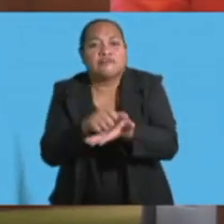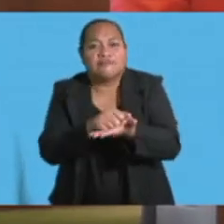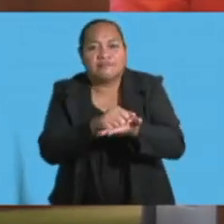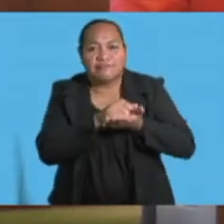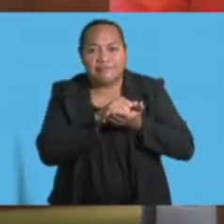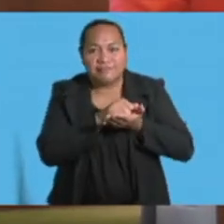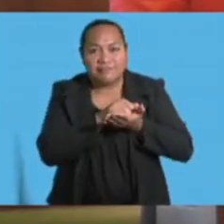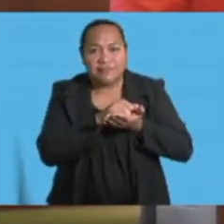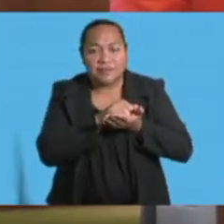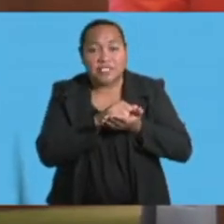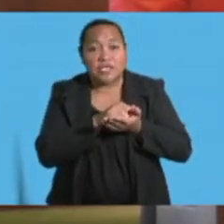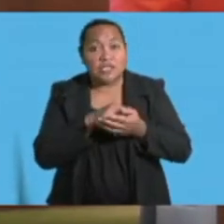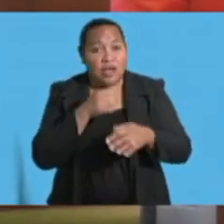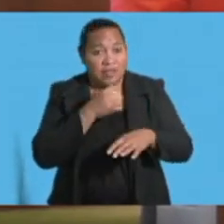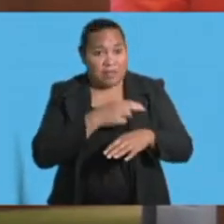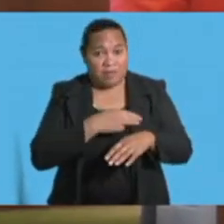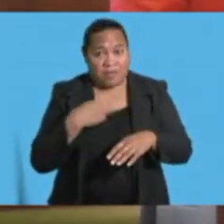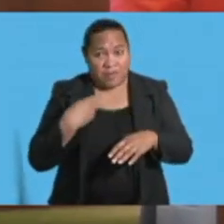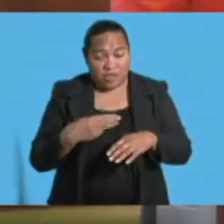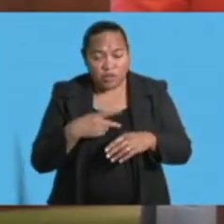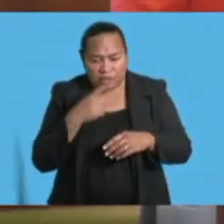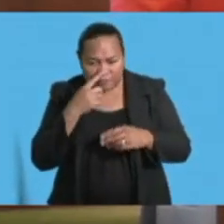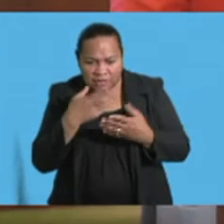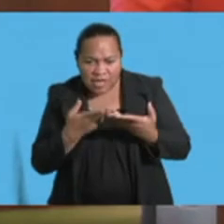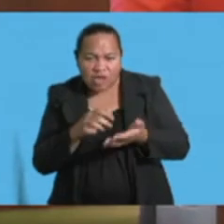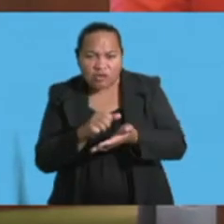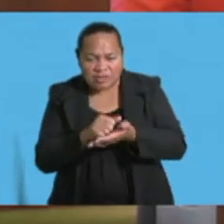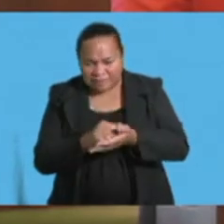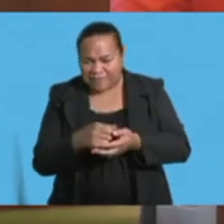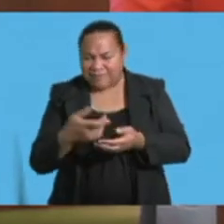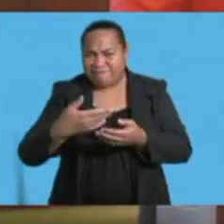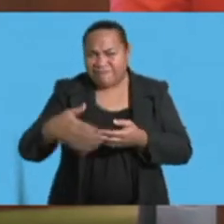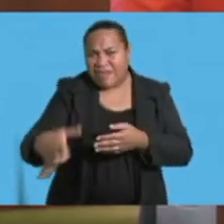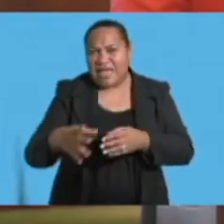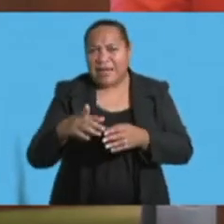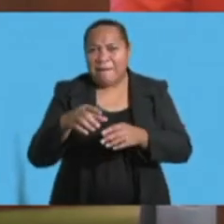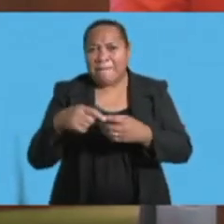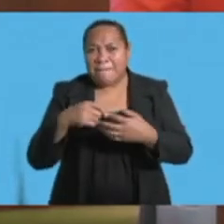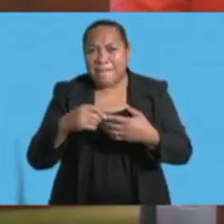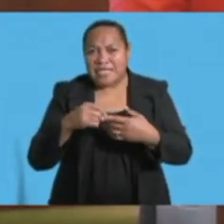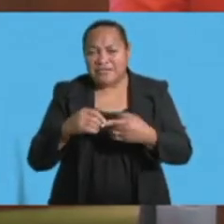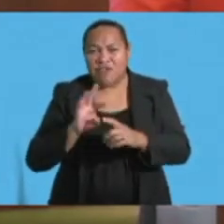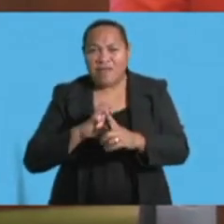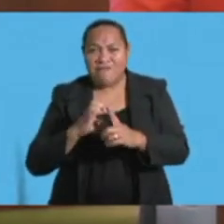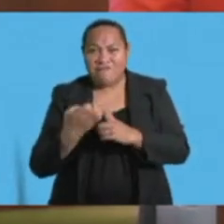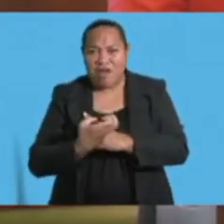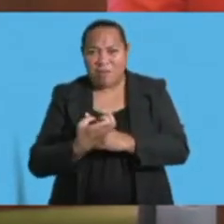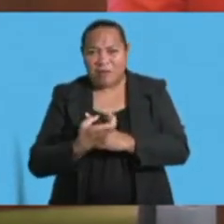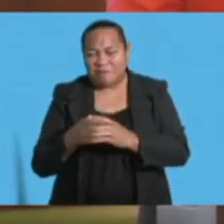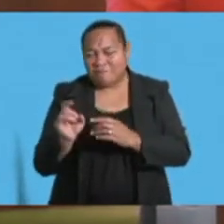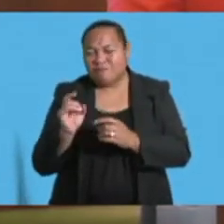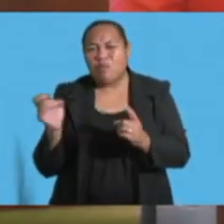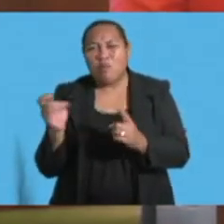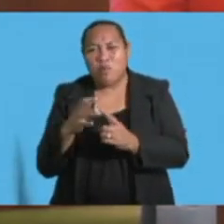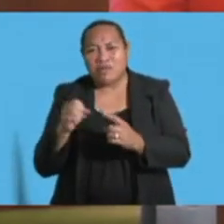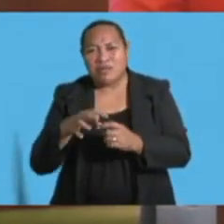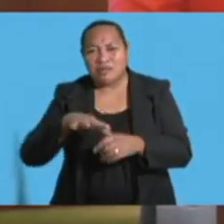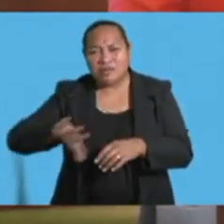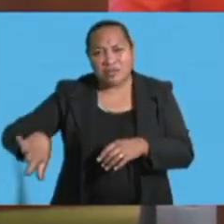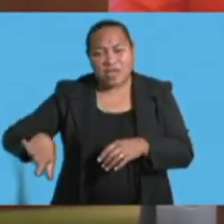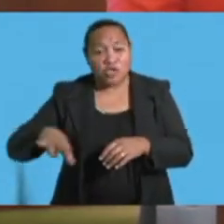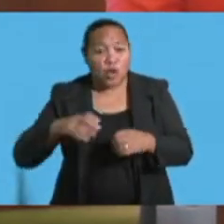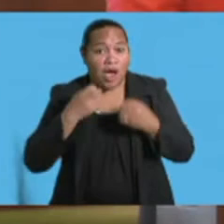instill the need to keep poisonous materials like plastic out of our environment. This way, our natural assets